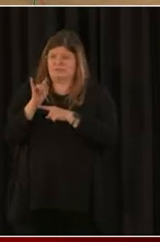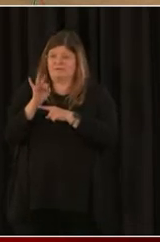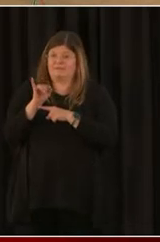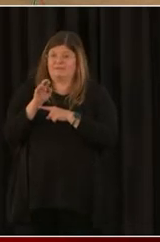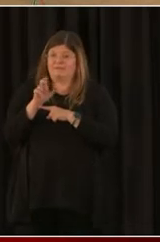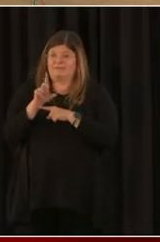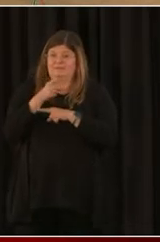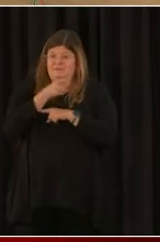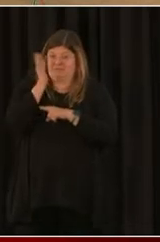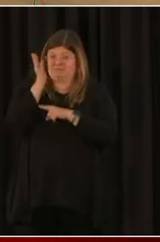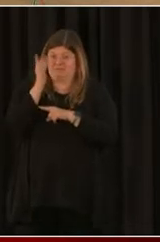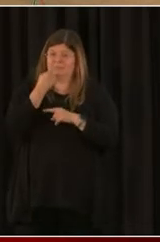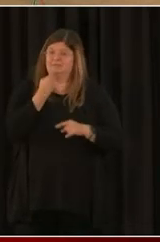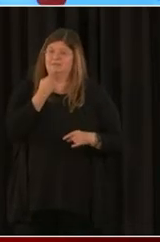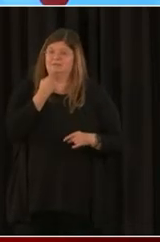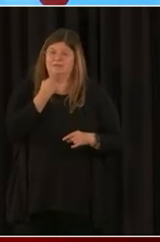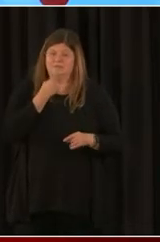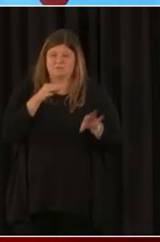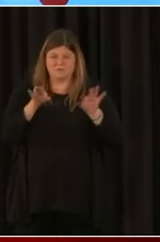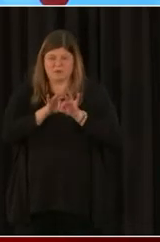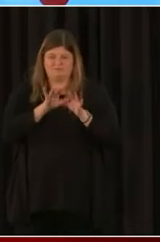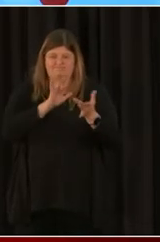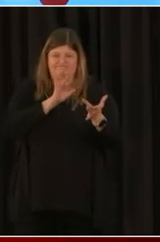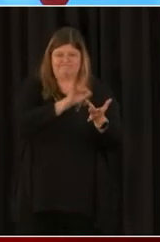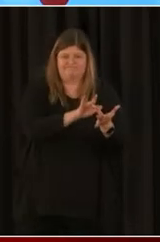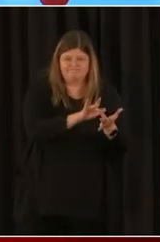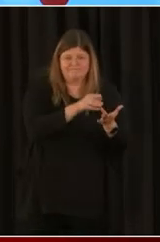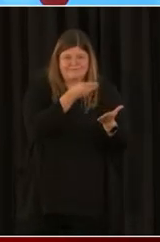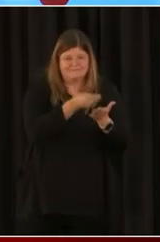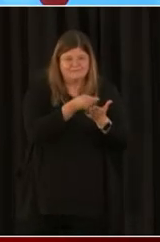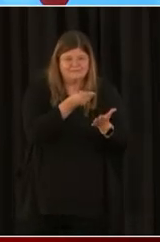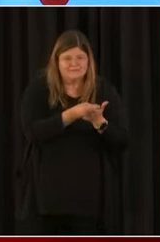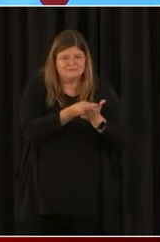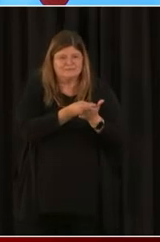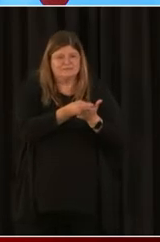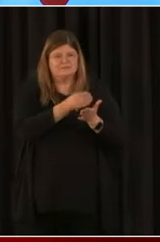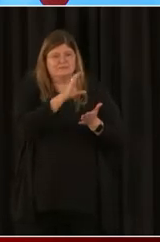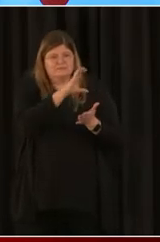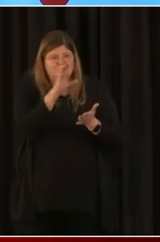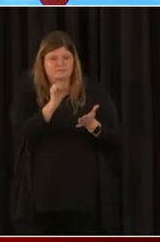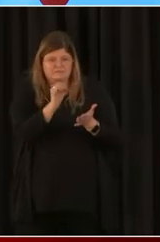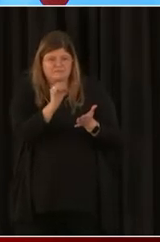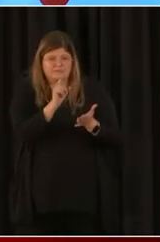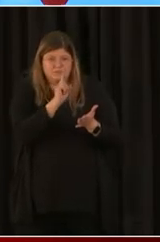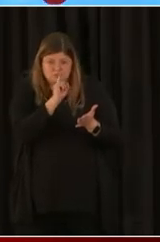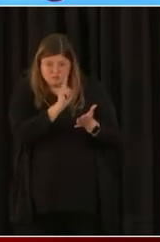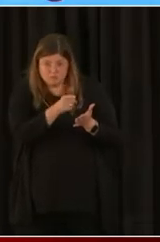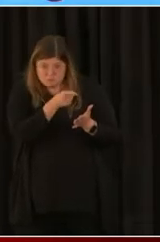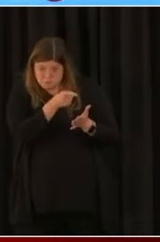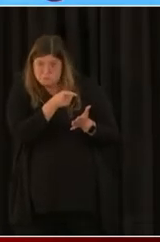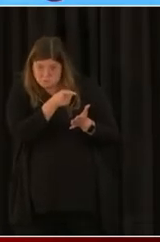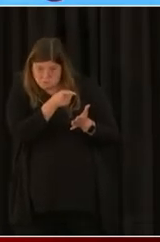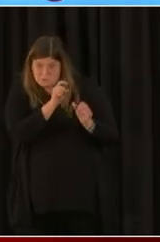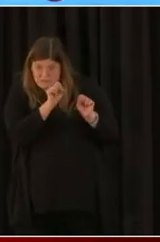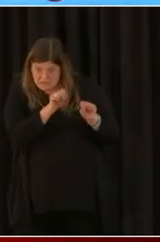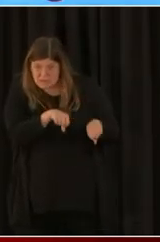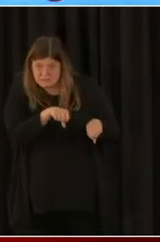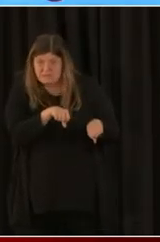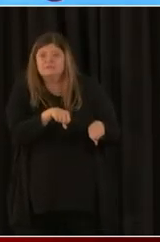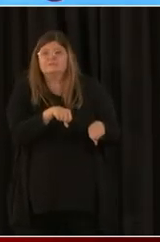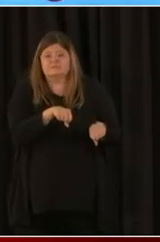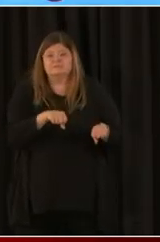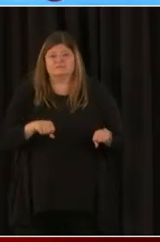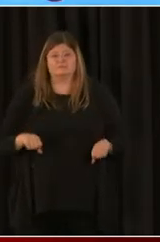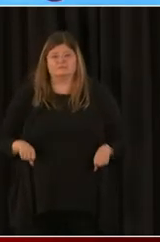advocate for you and work with you hand-to-hand to make sure you get through the process. As we saw some of the other institutions, some of the larger ones,